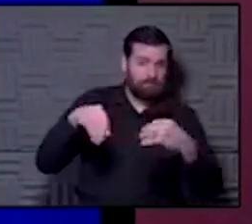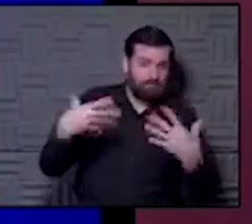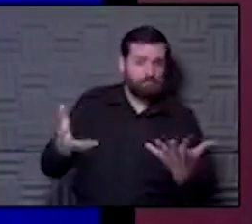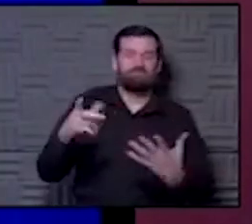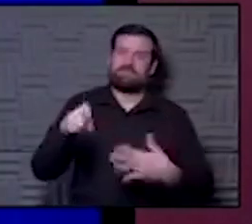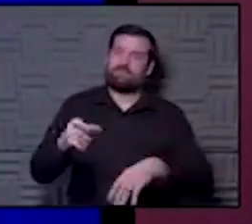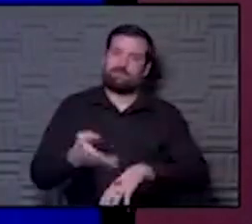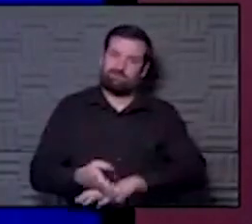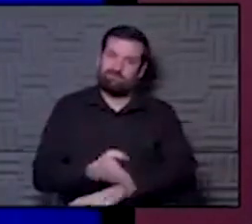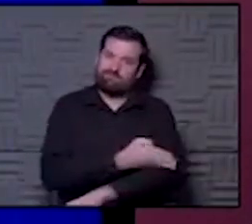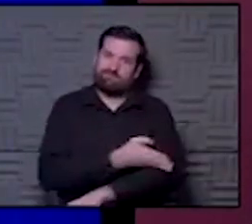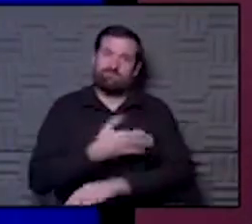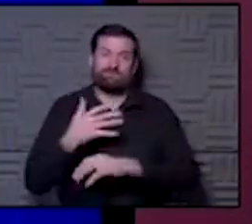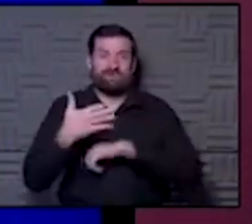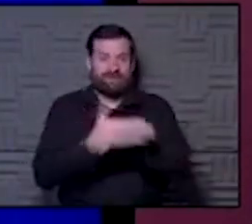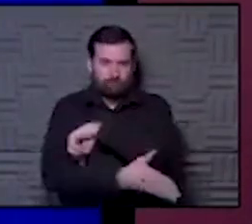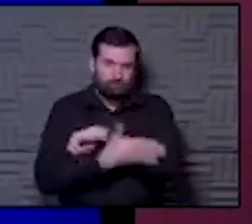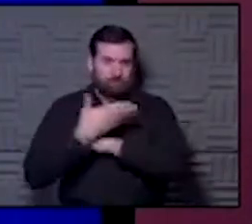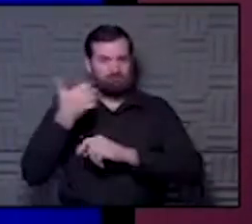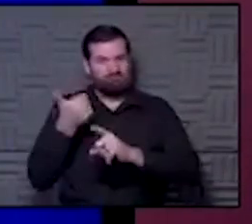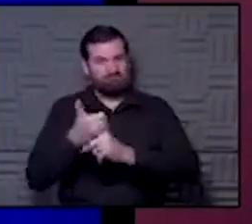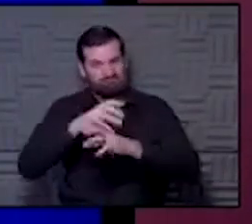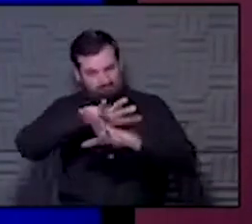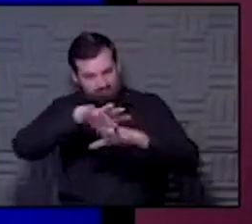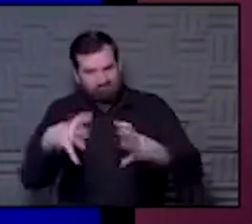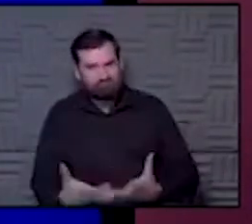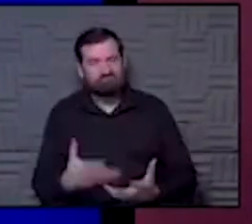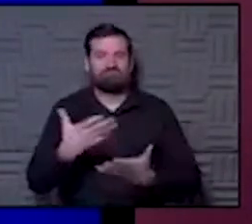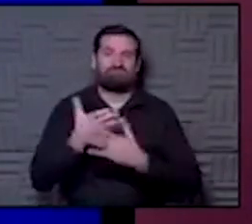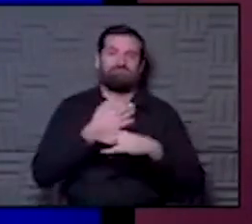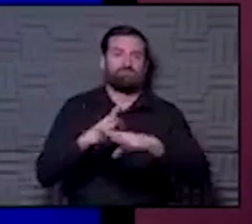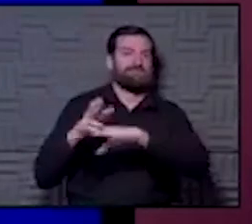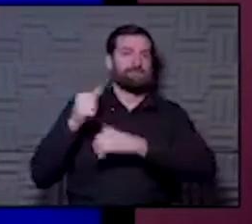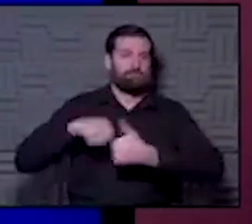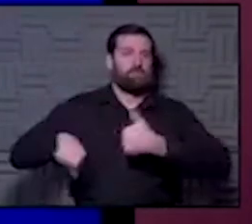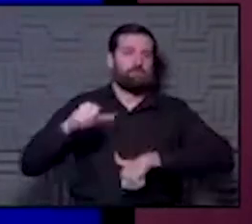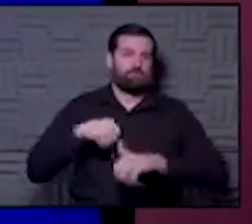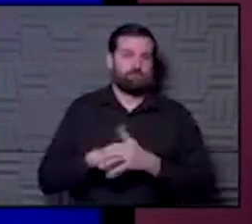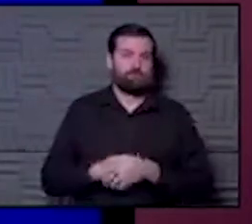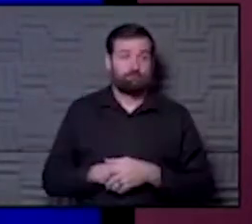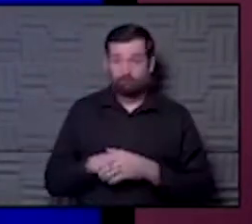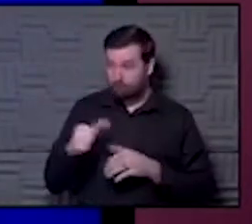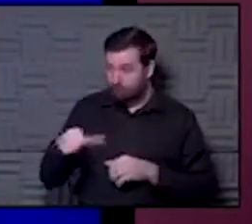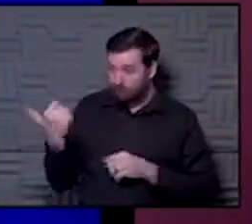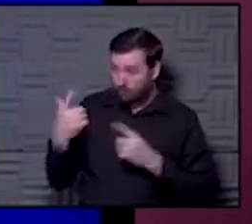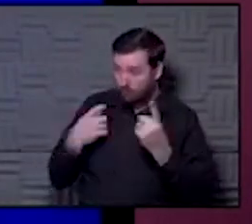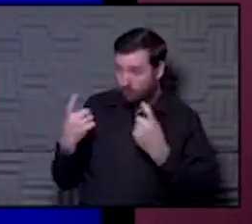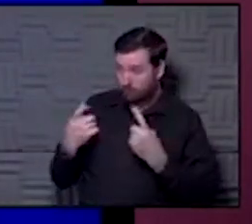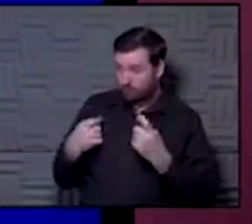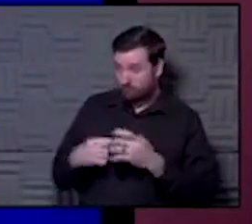we need to work on as a country in order to make sure we, we, we protect each other well. So, other questions?